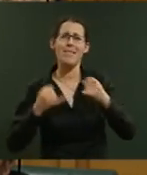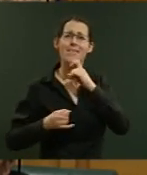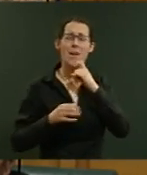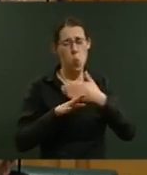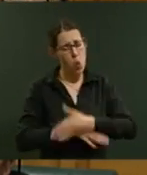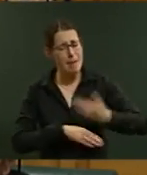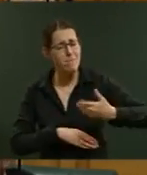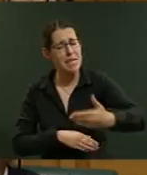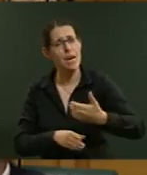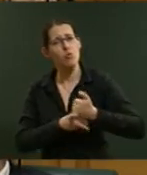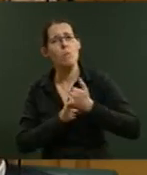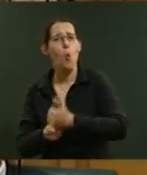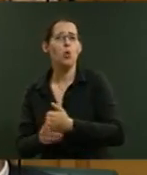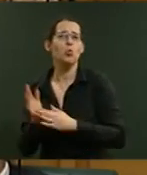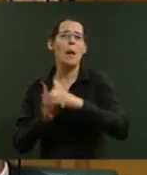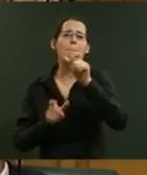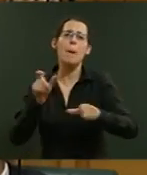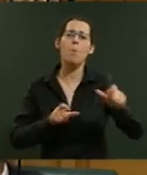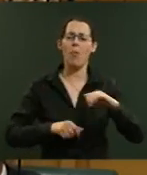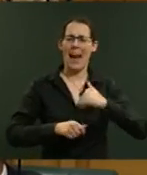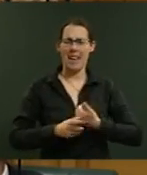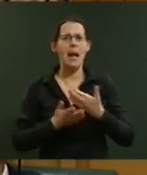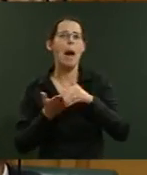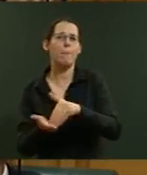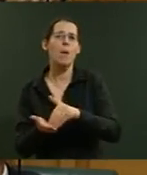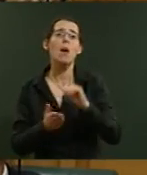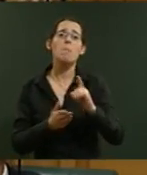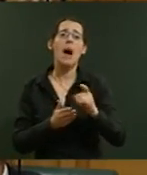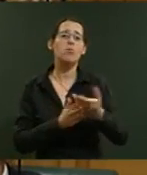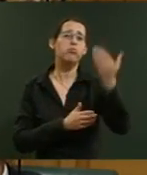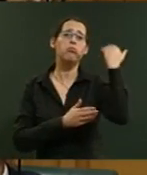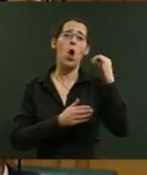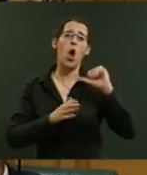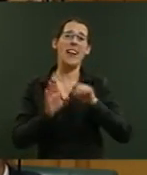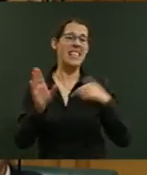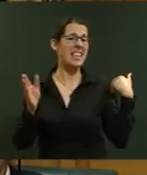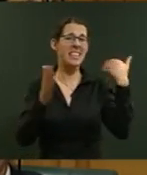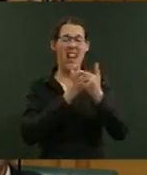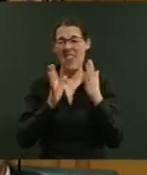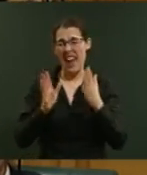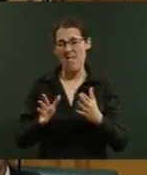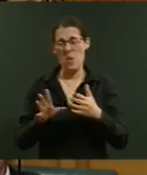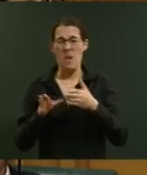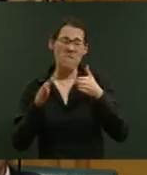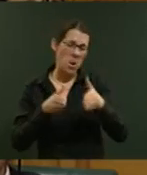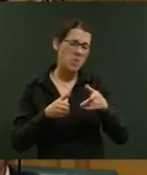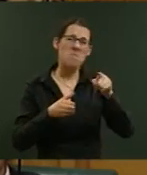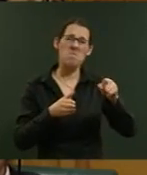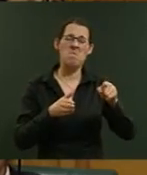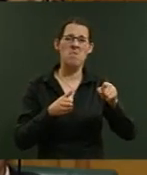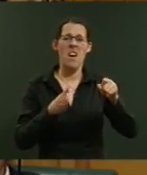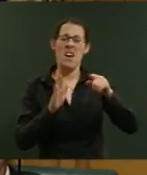need of assistance. However, for nine years they worked under the previous government's punitive and deficit-focused policy settings.